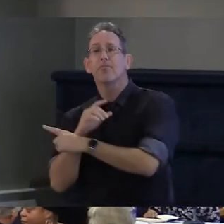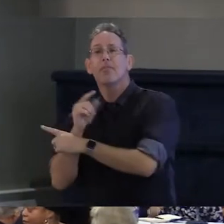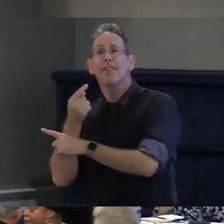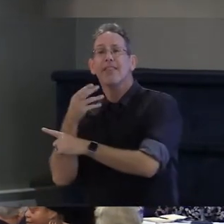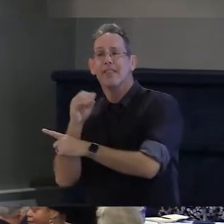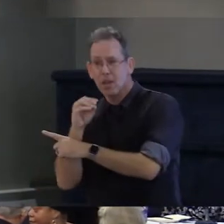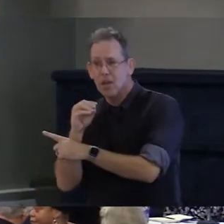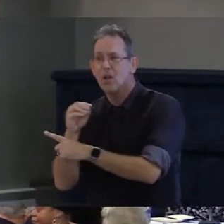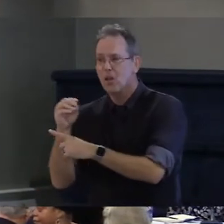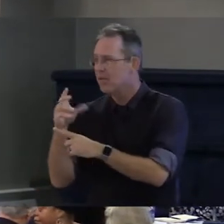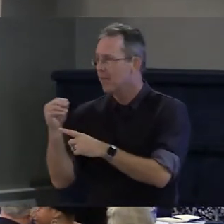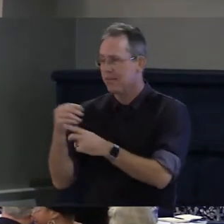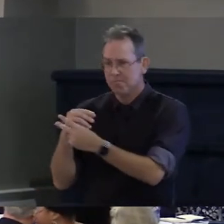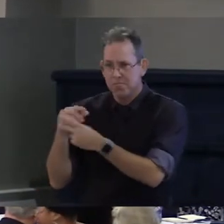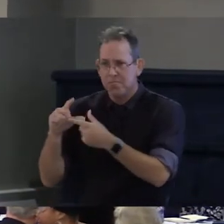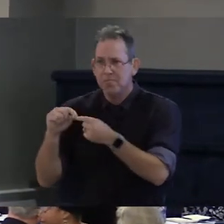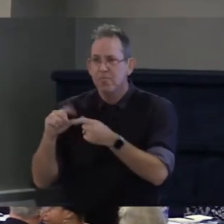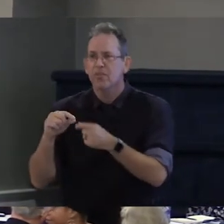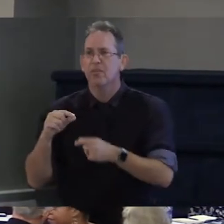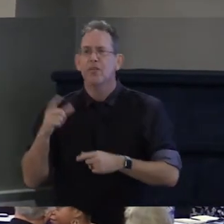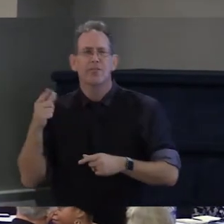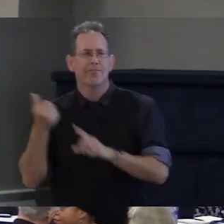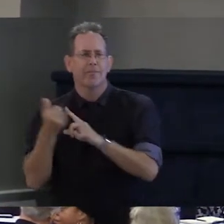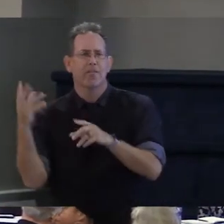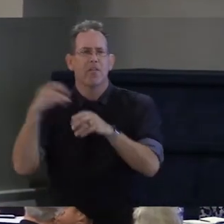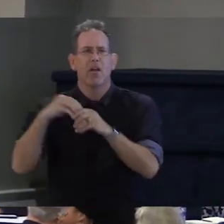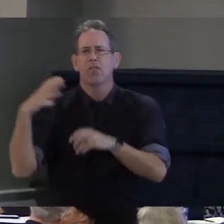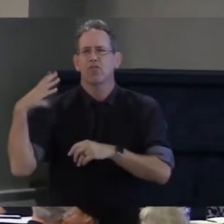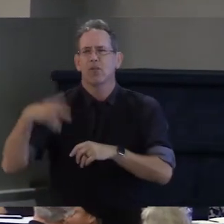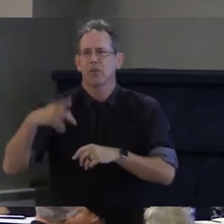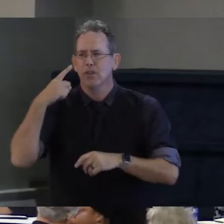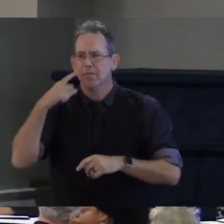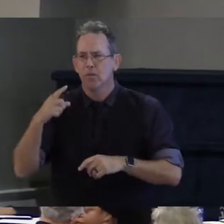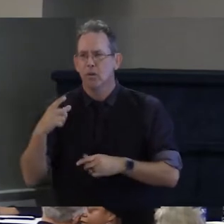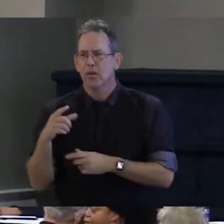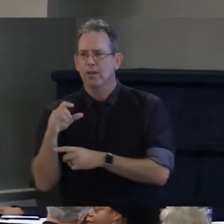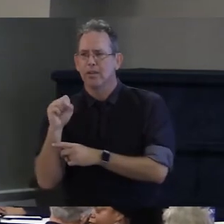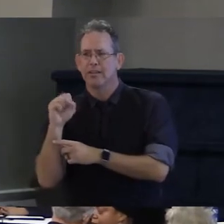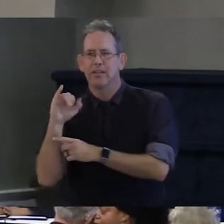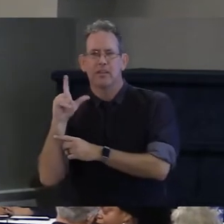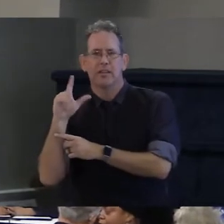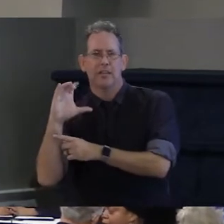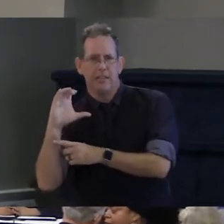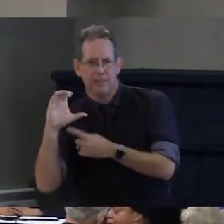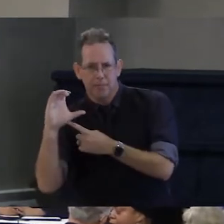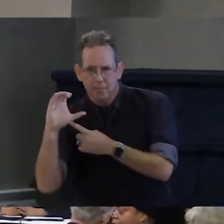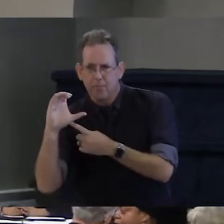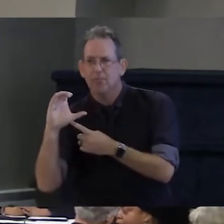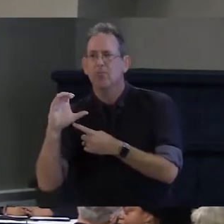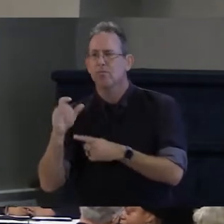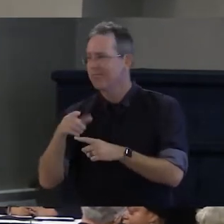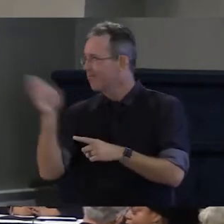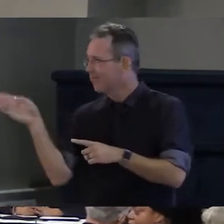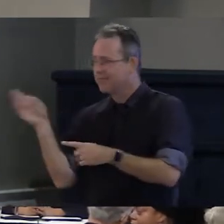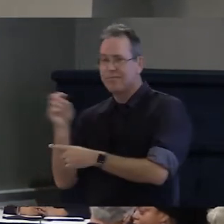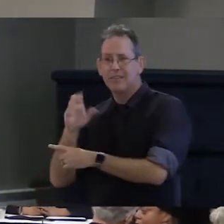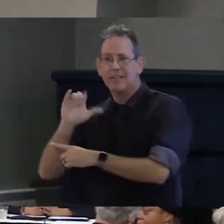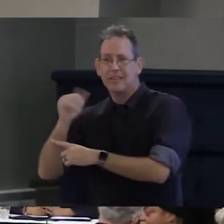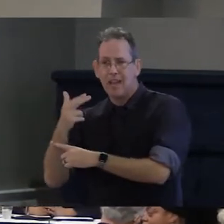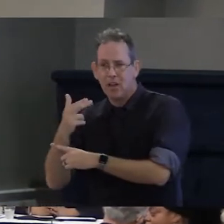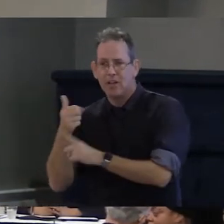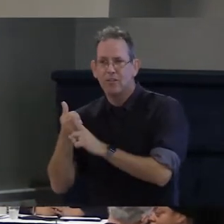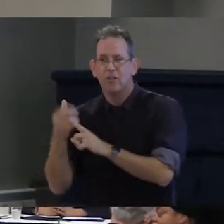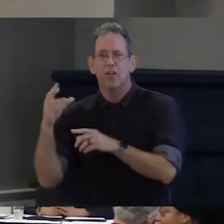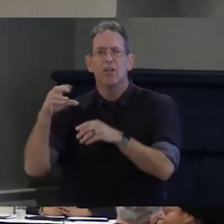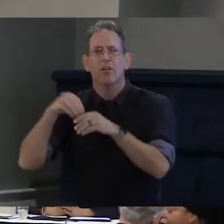I welcome all of you I want to thank my co-emcee is Sarah Launderville and she'll also be talking we're going to kind of